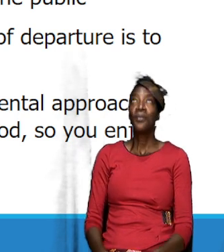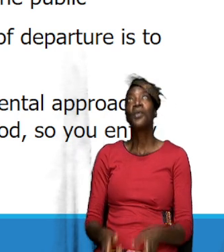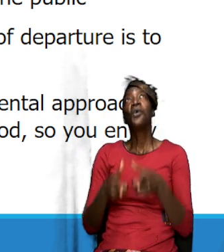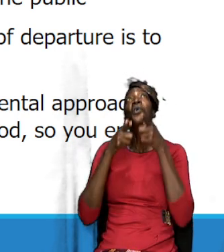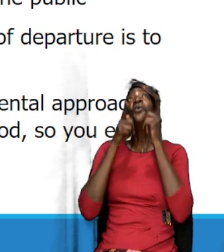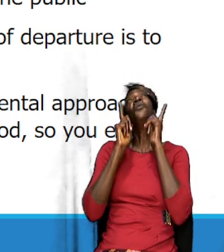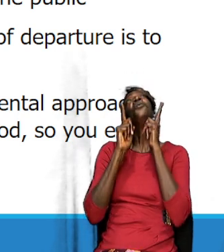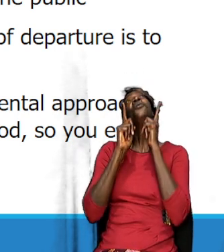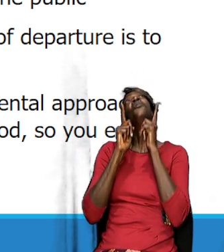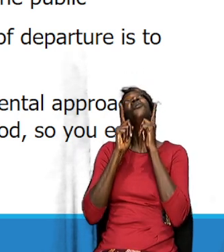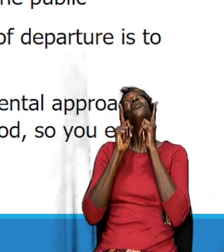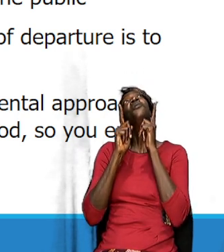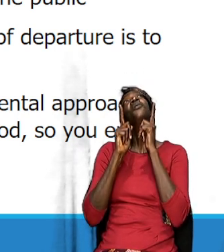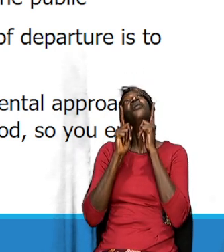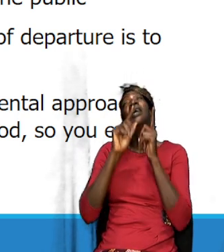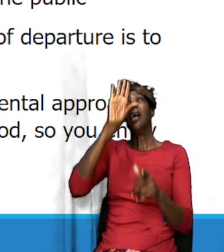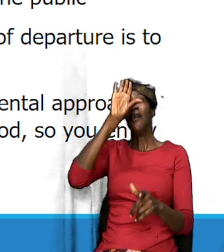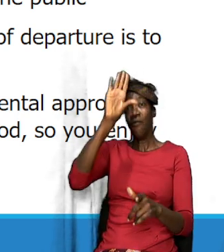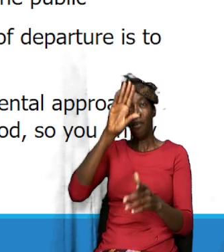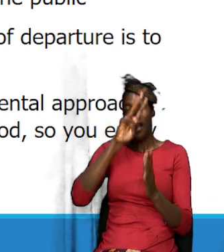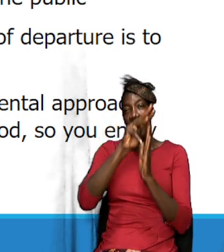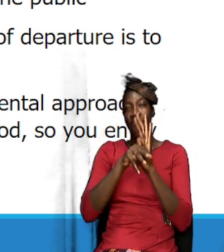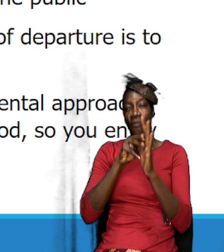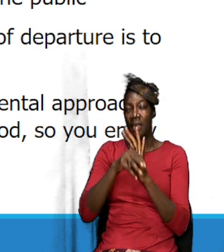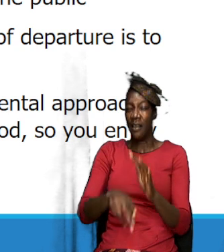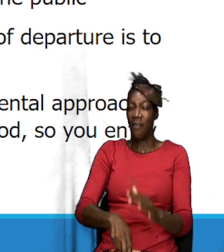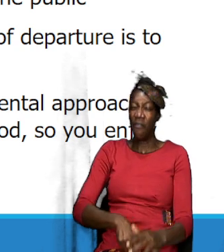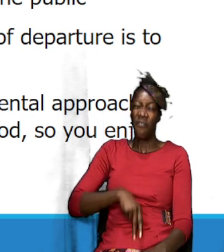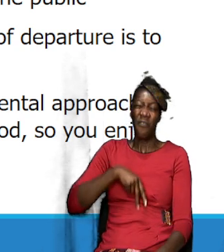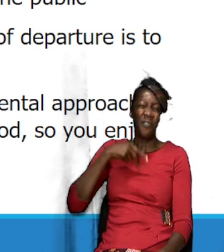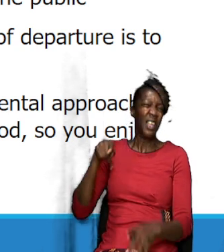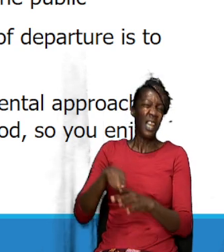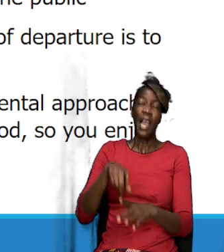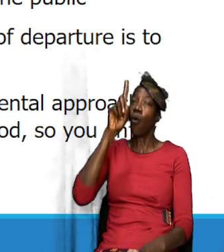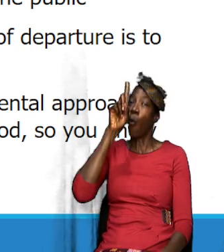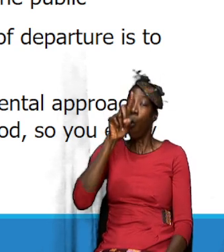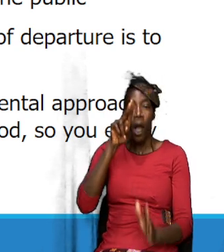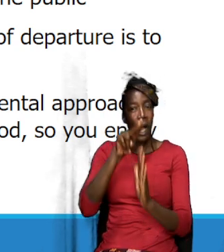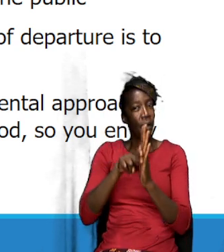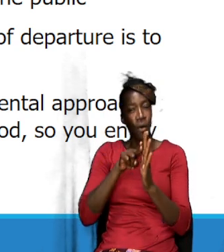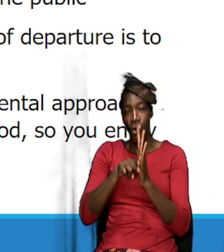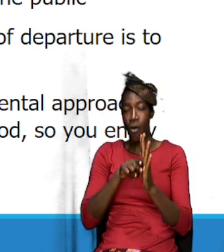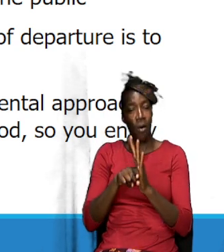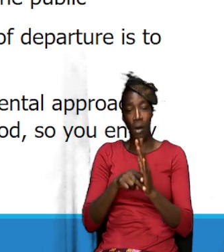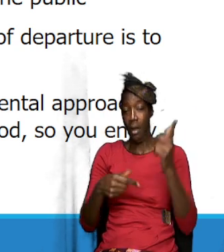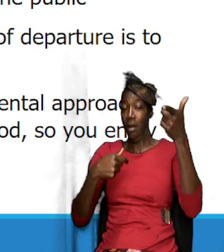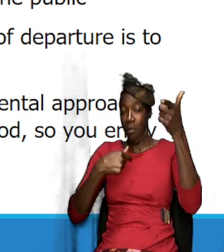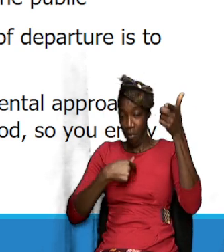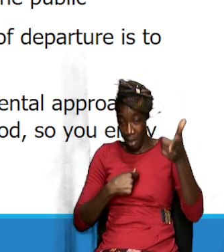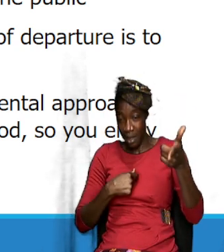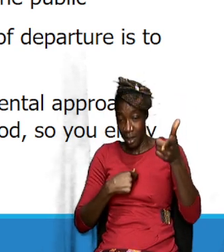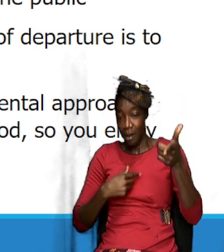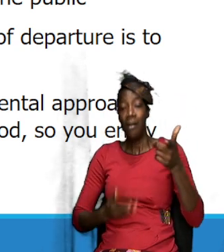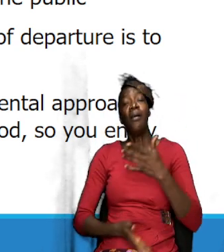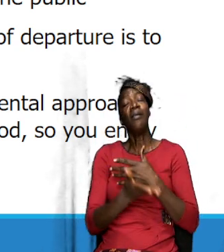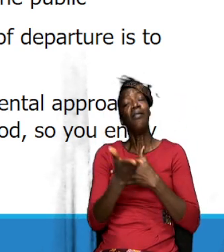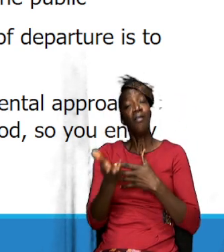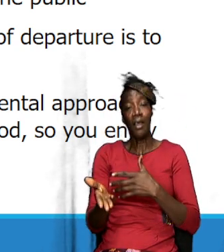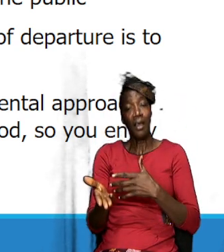up and it's 5 minutes and it feels like an hour. I have been there.